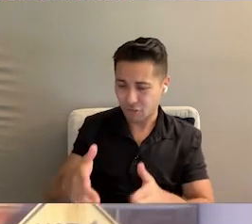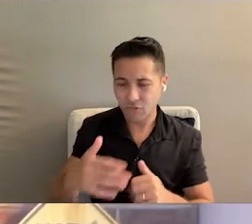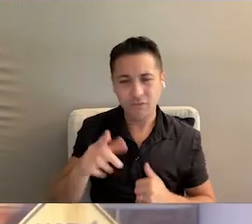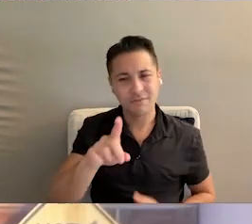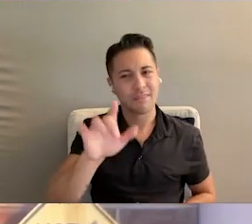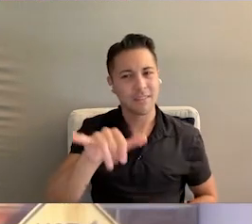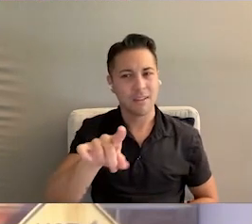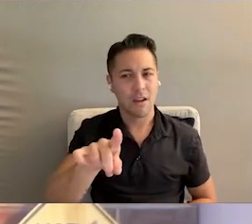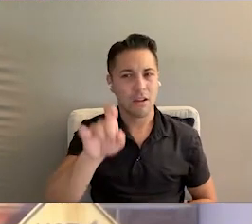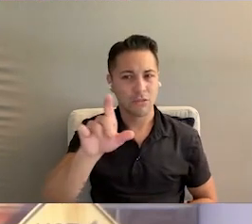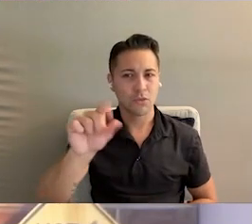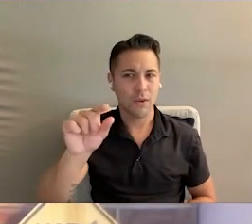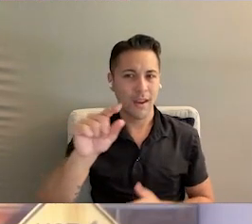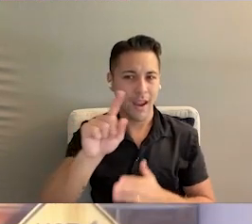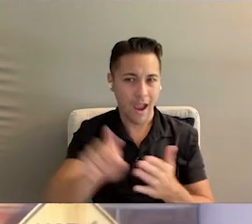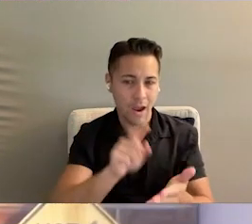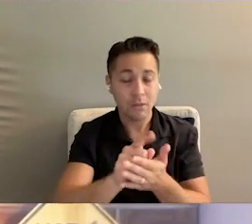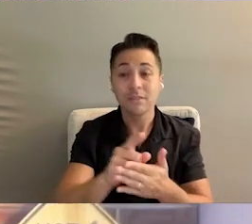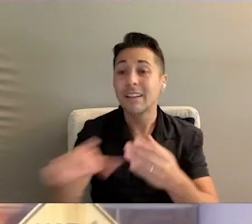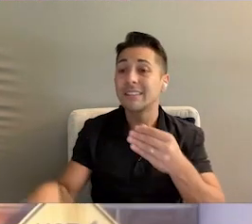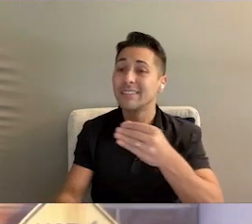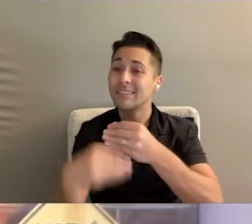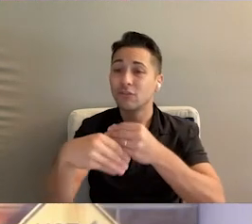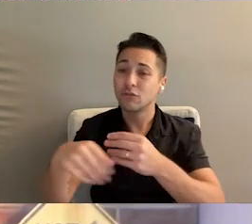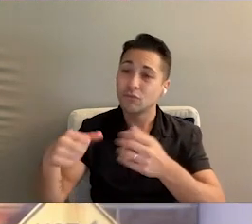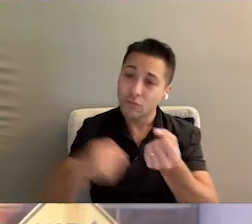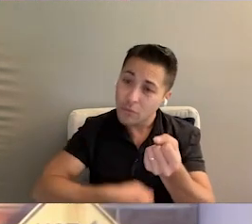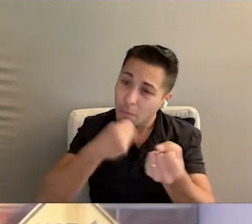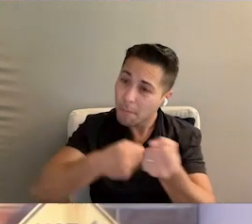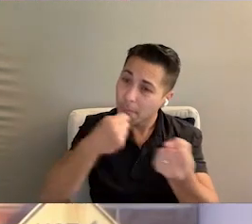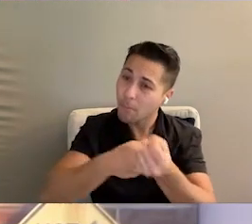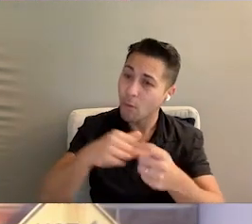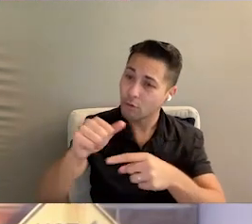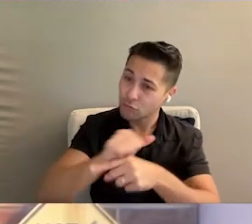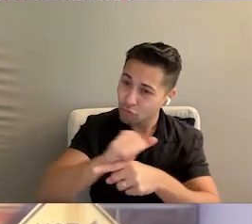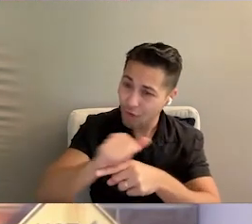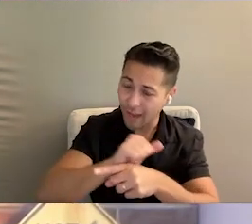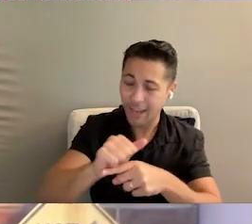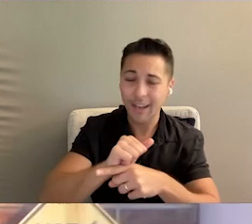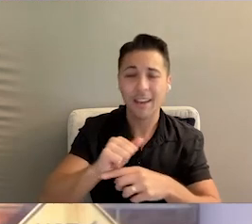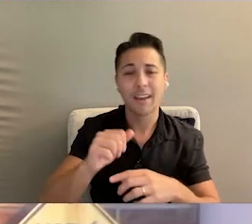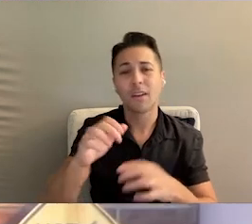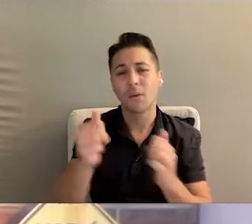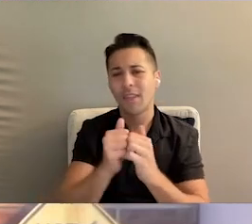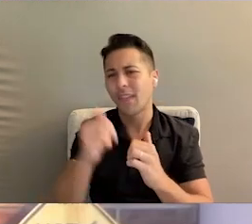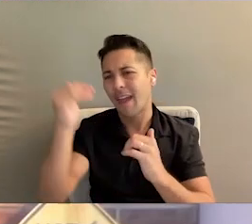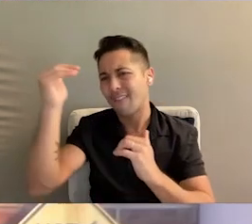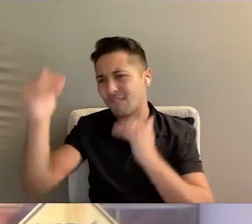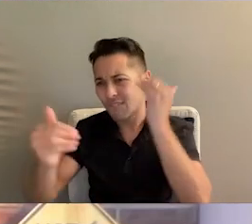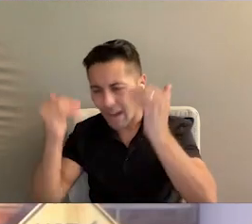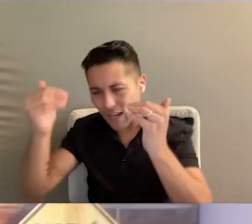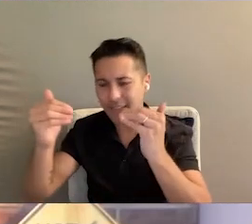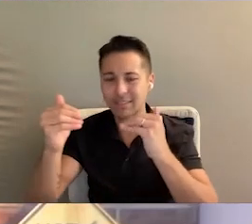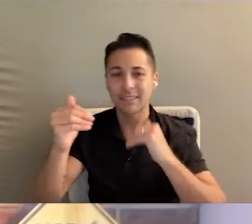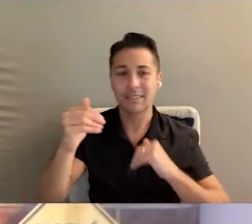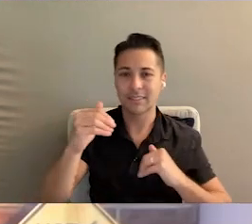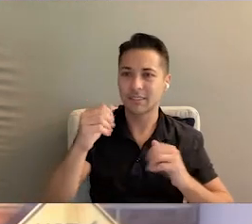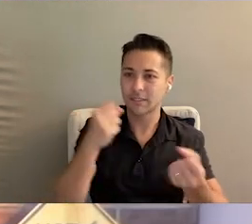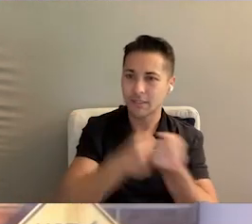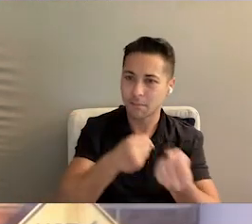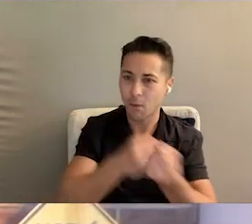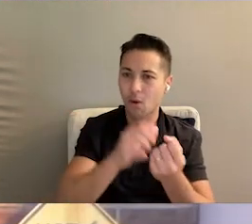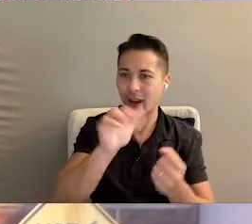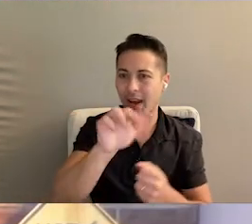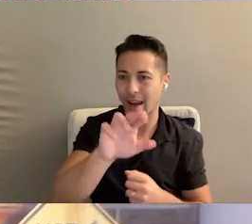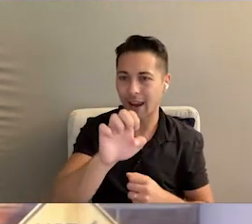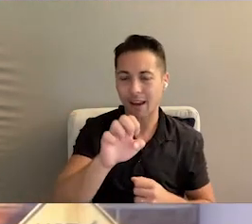Paths. So it's 120 hours of additional support training in advanced direct support care and activities. So that's